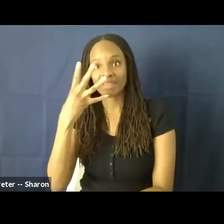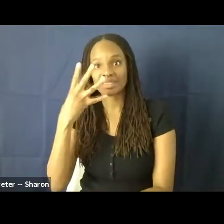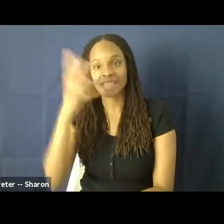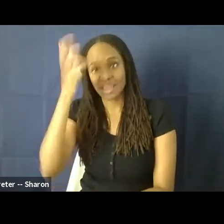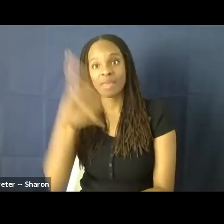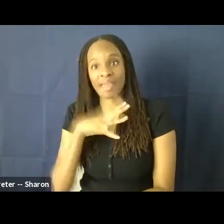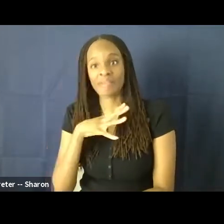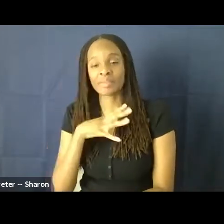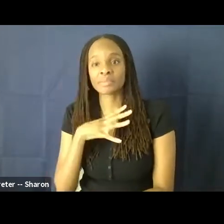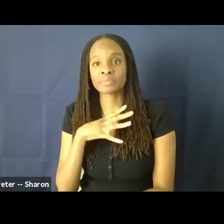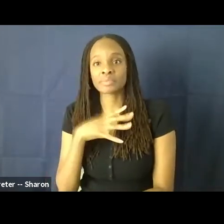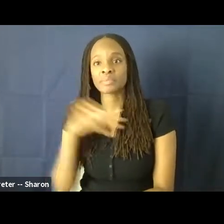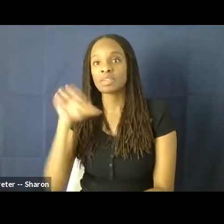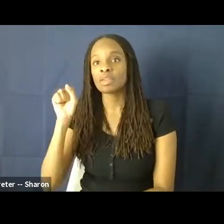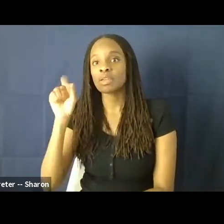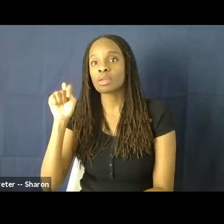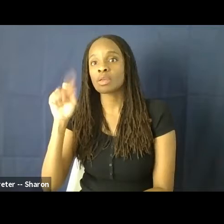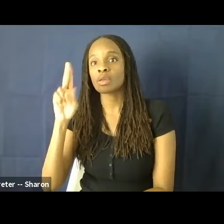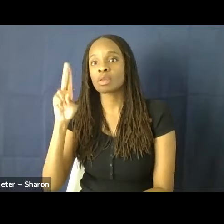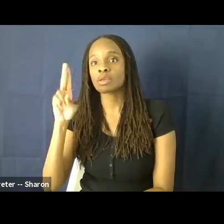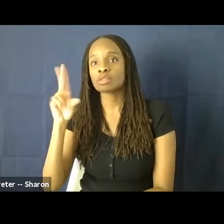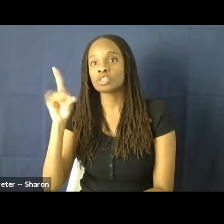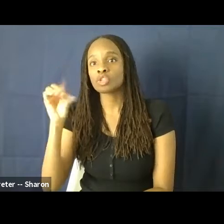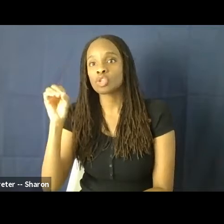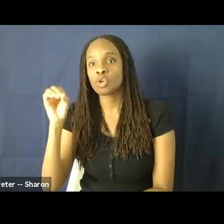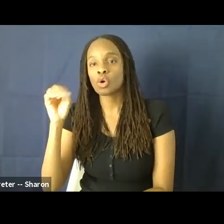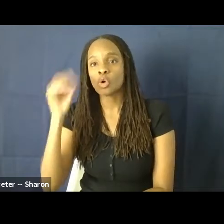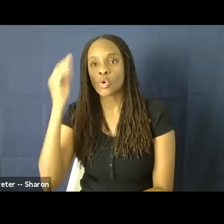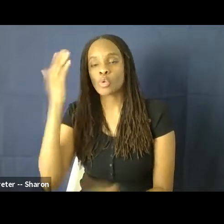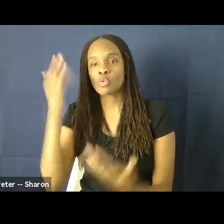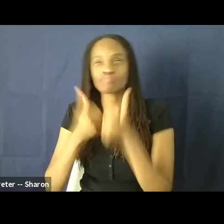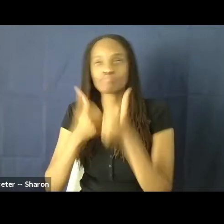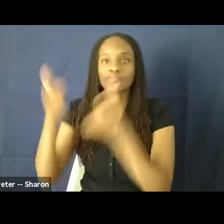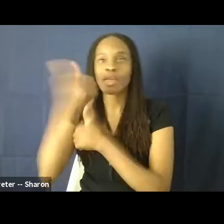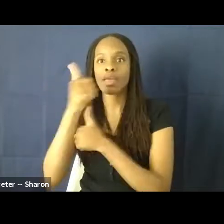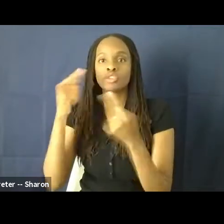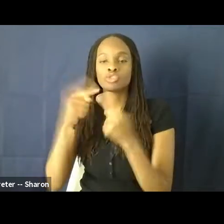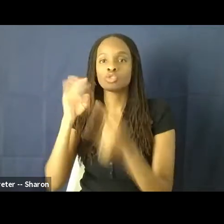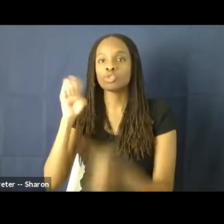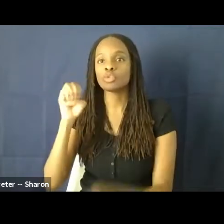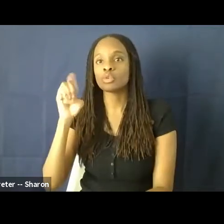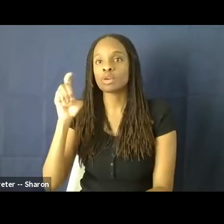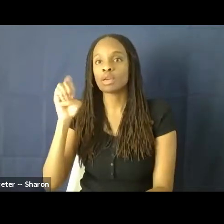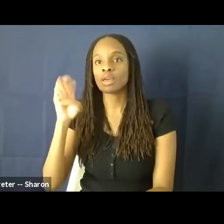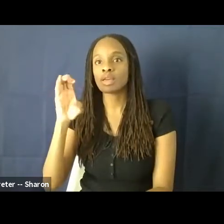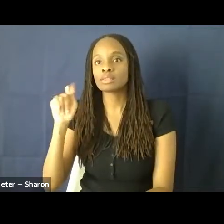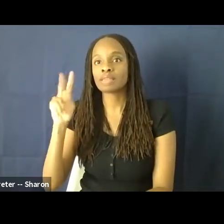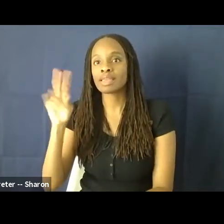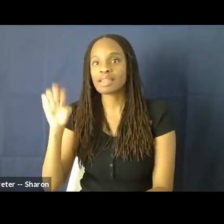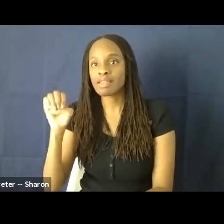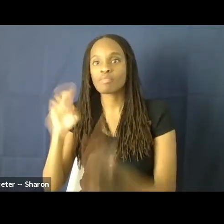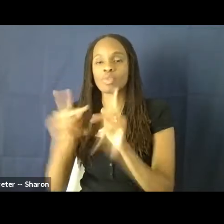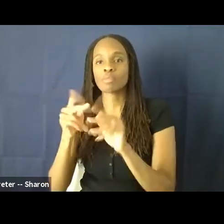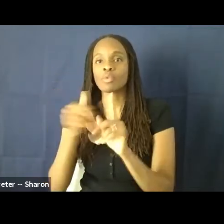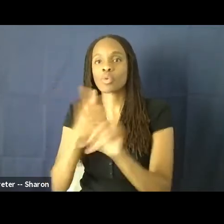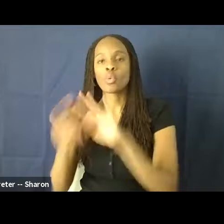And this is the studio heads and it trickles down to senior executives and the people who are running units,